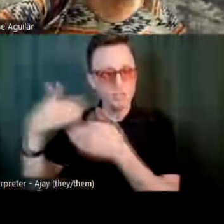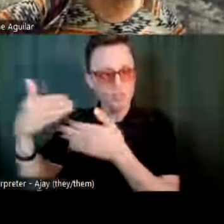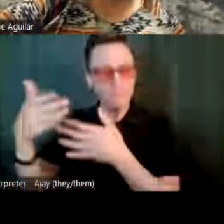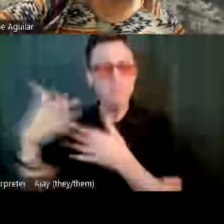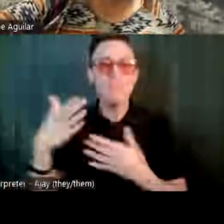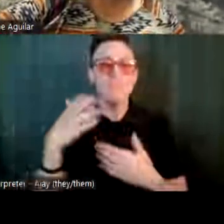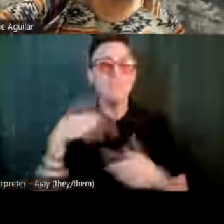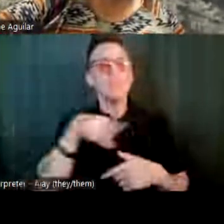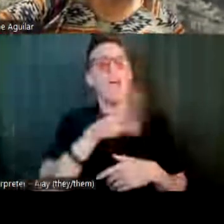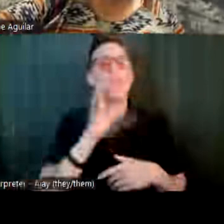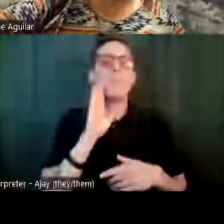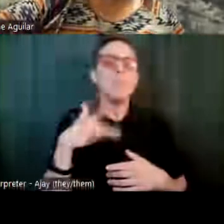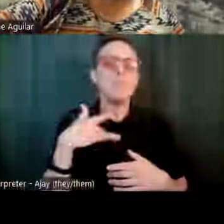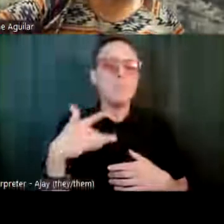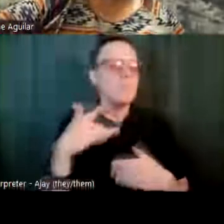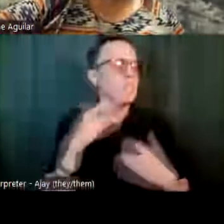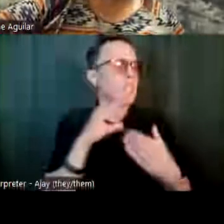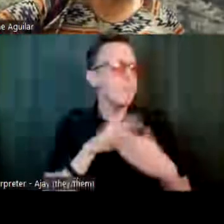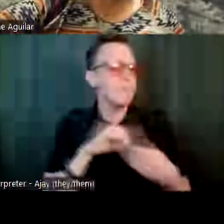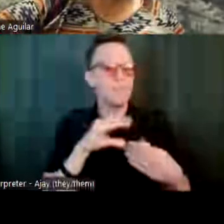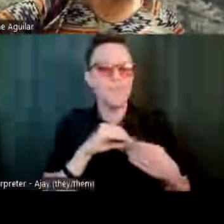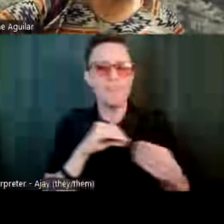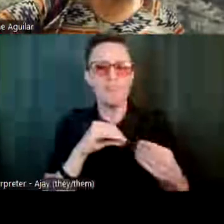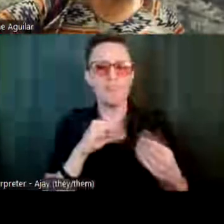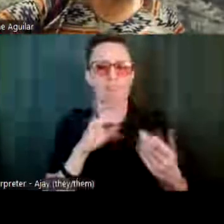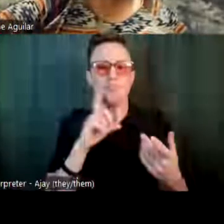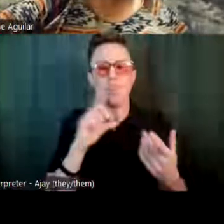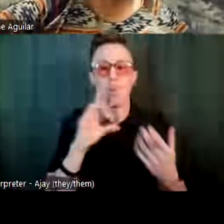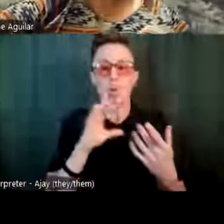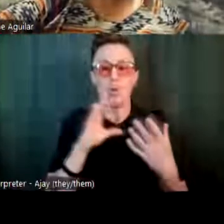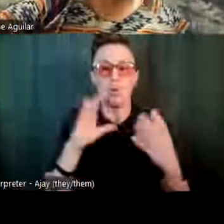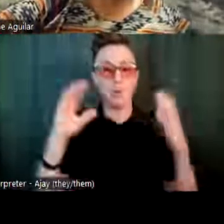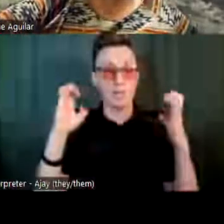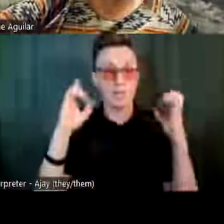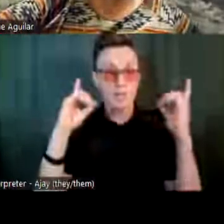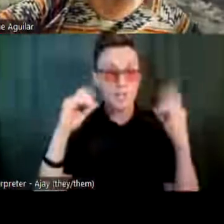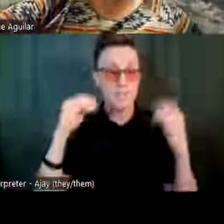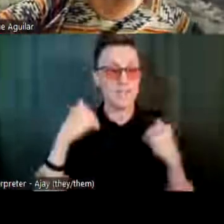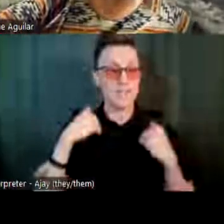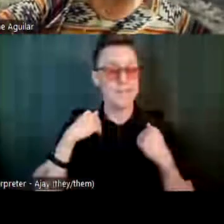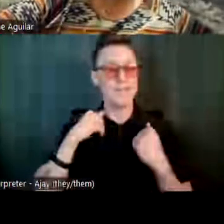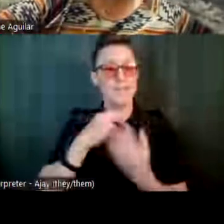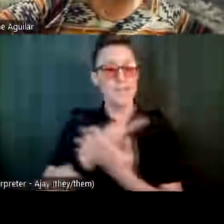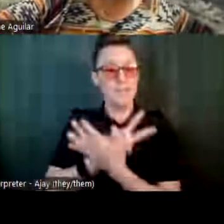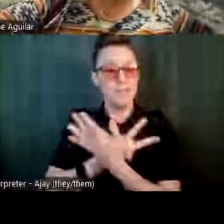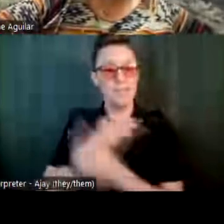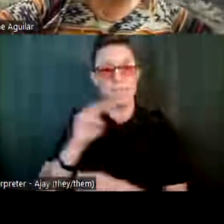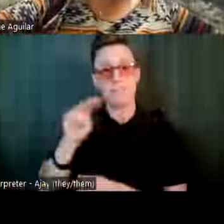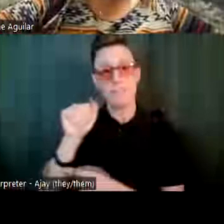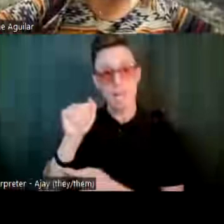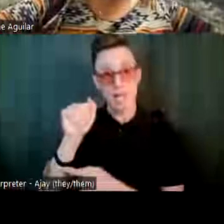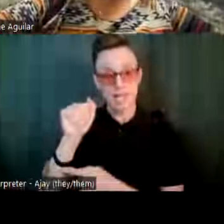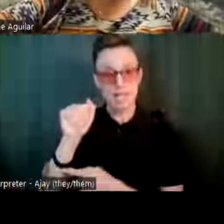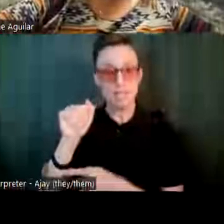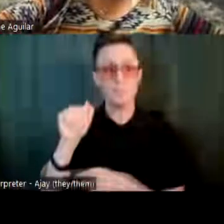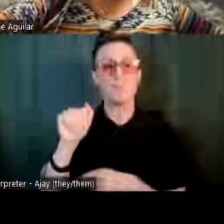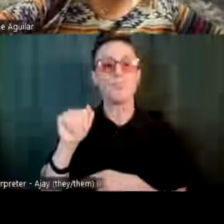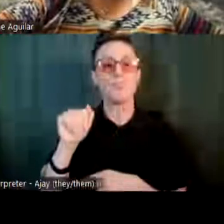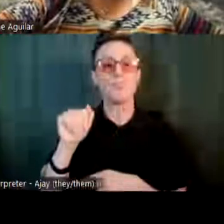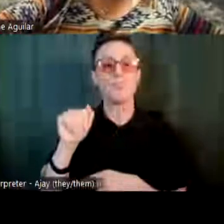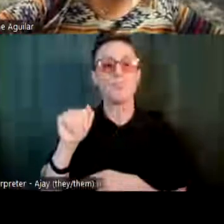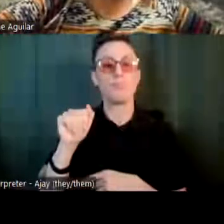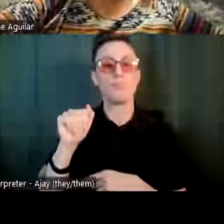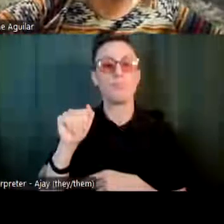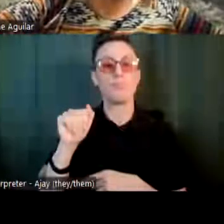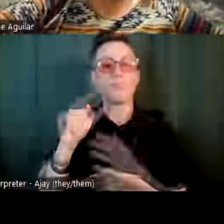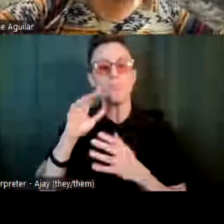just by way of education. I have a master's in gerontology, and so I studied this stuff for